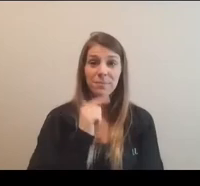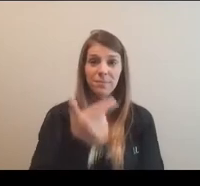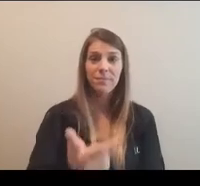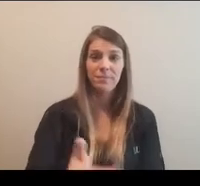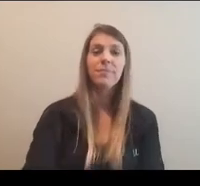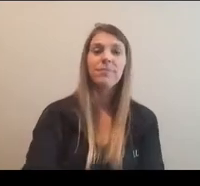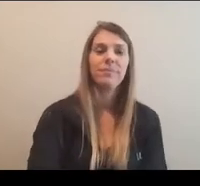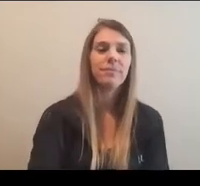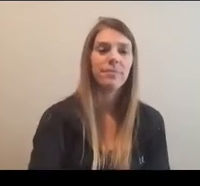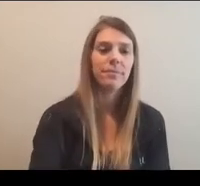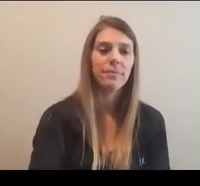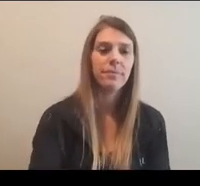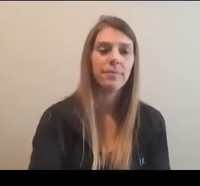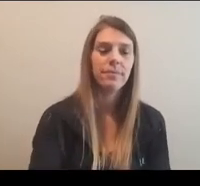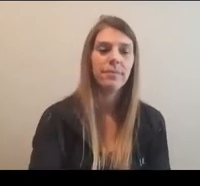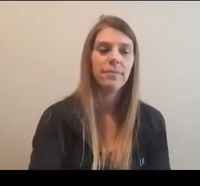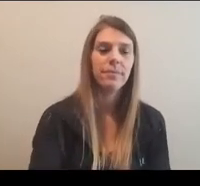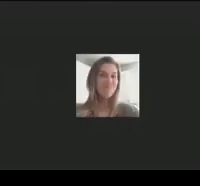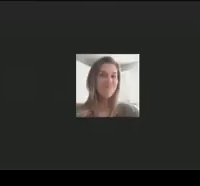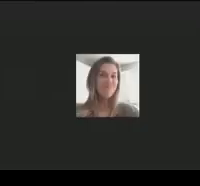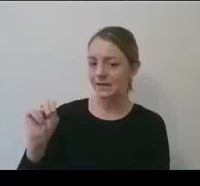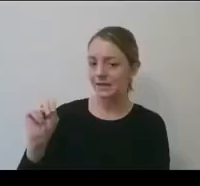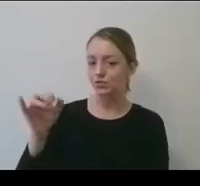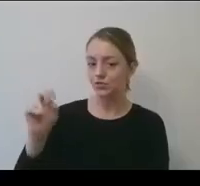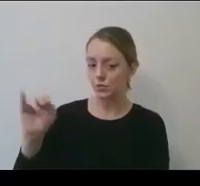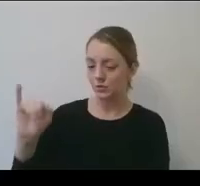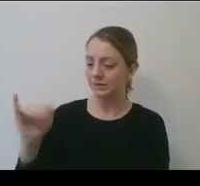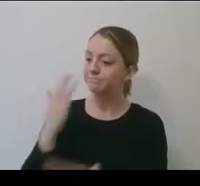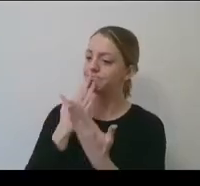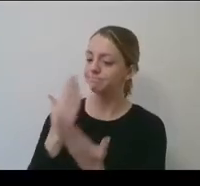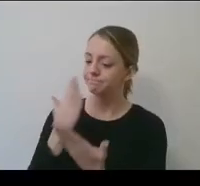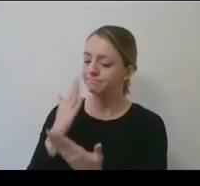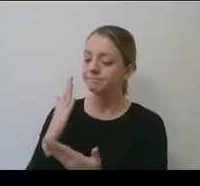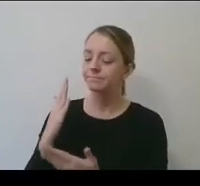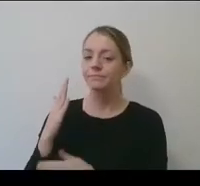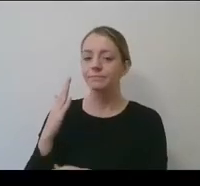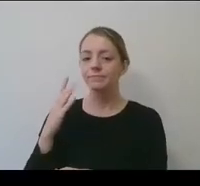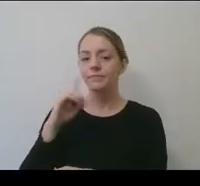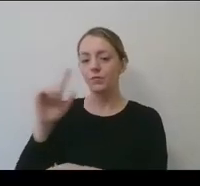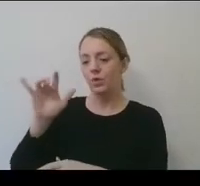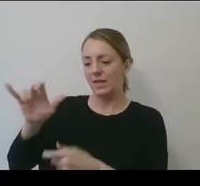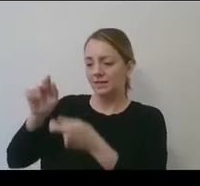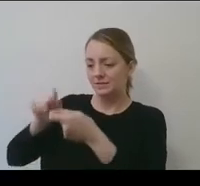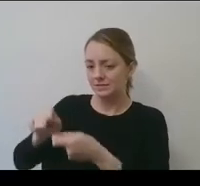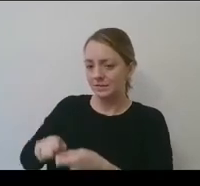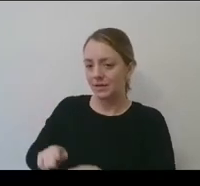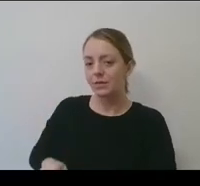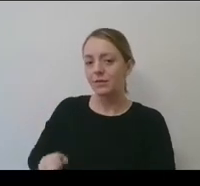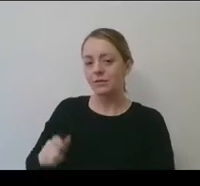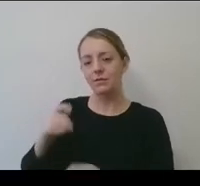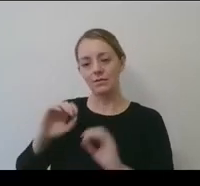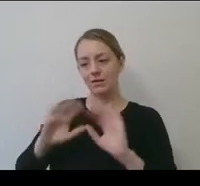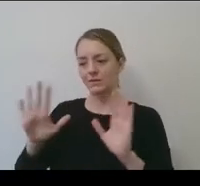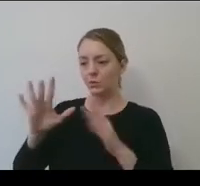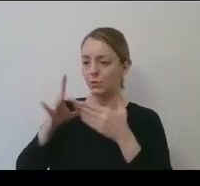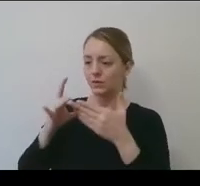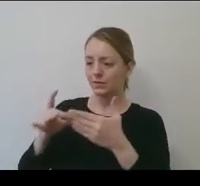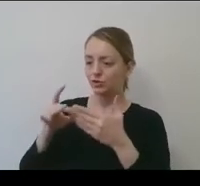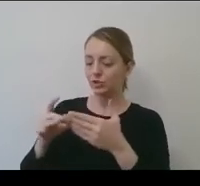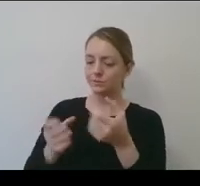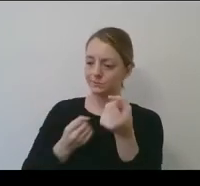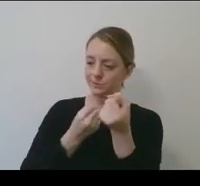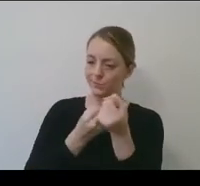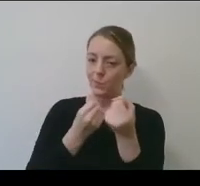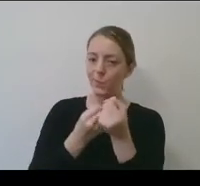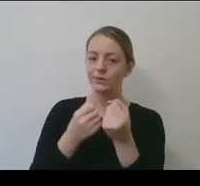this detail. you can tell your dedication, your leadership, um, to providing meaningful and extensive change that supports gender equity across